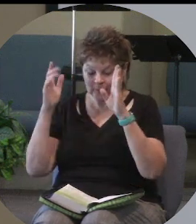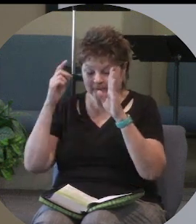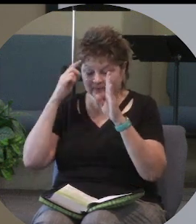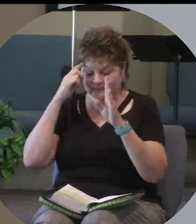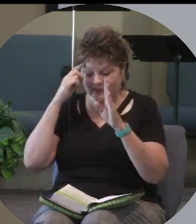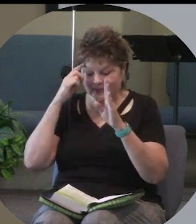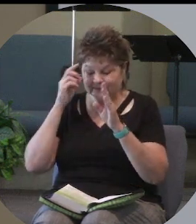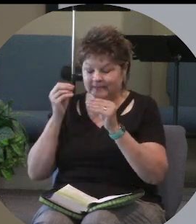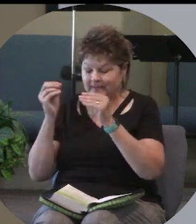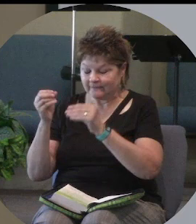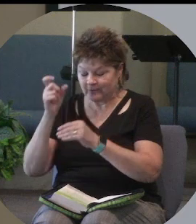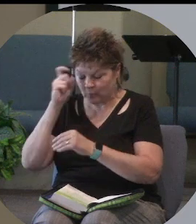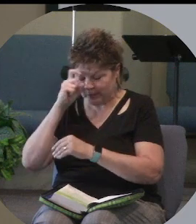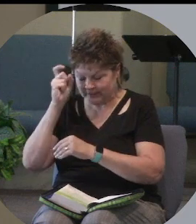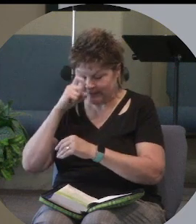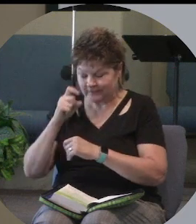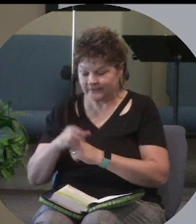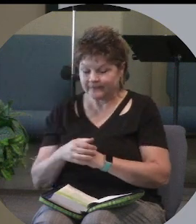give them wisdom